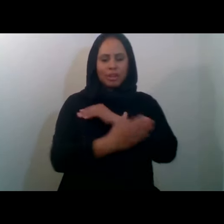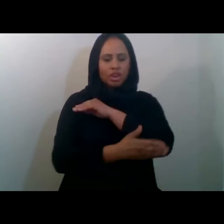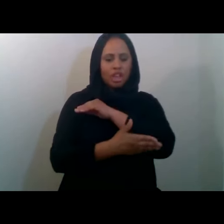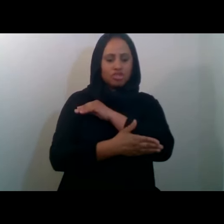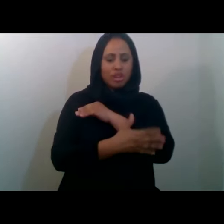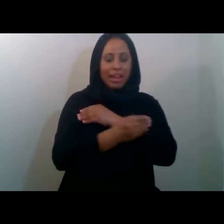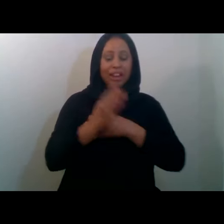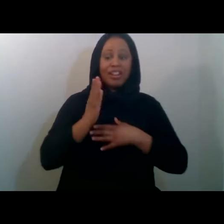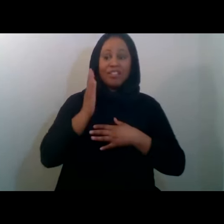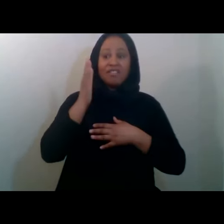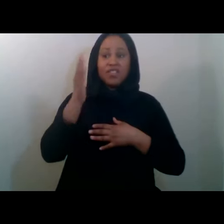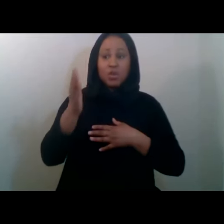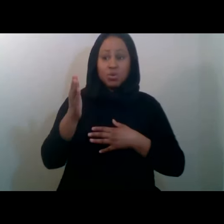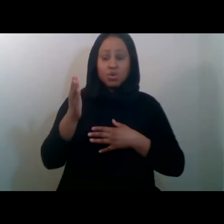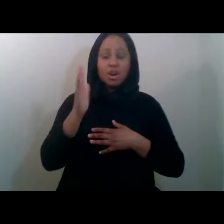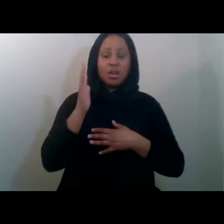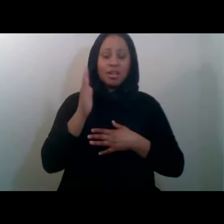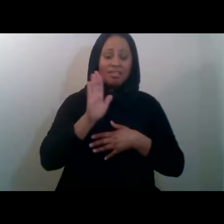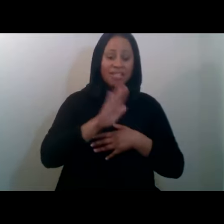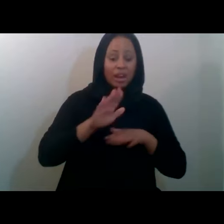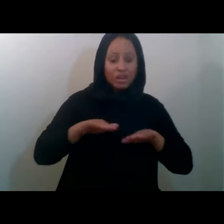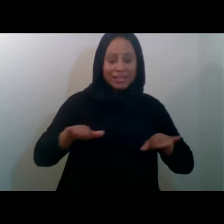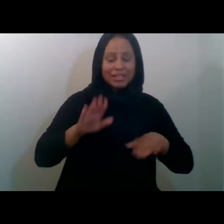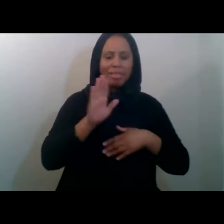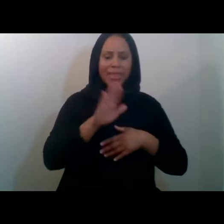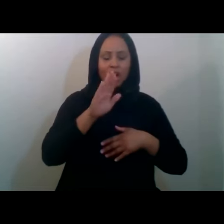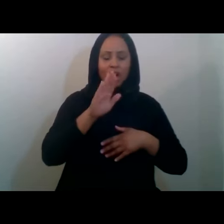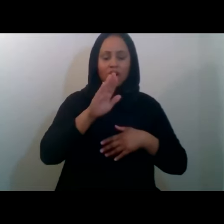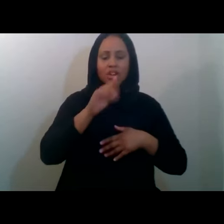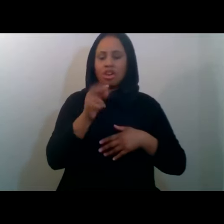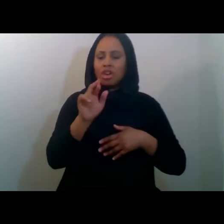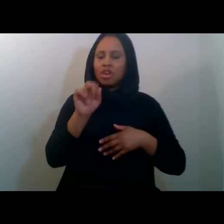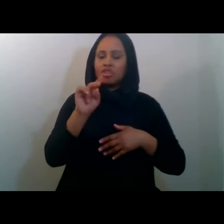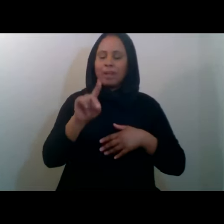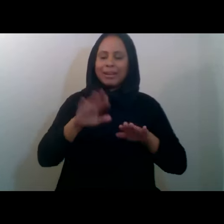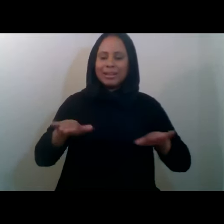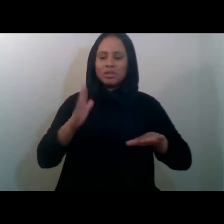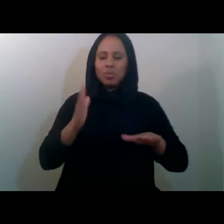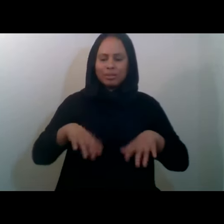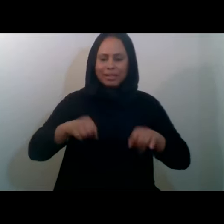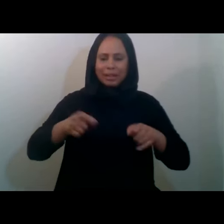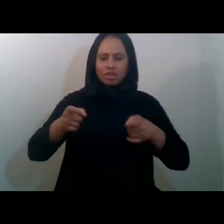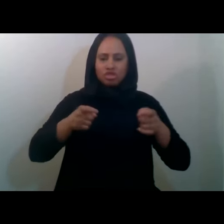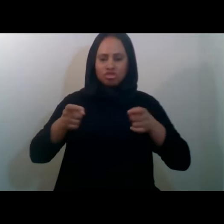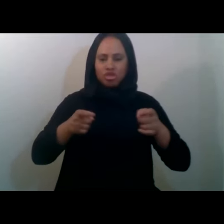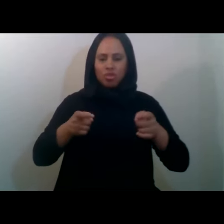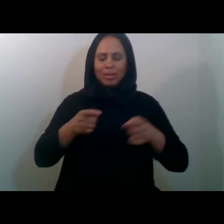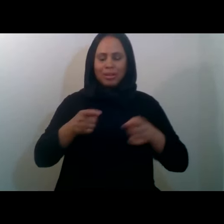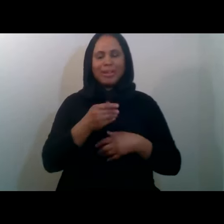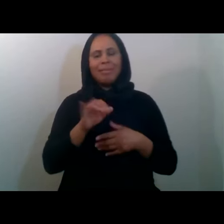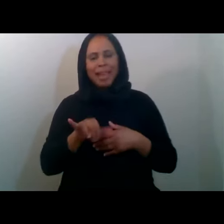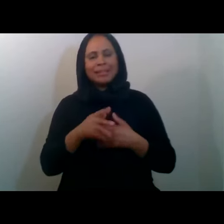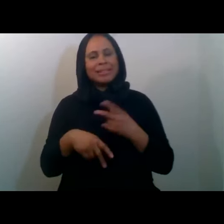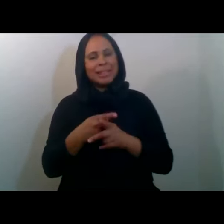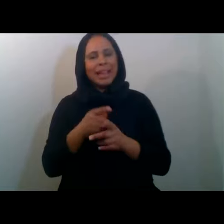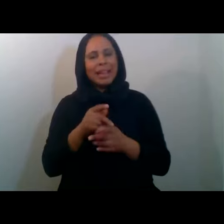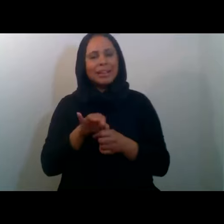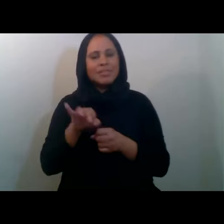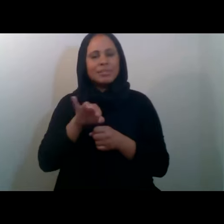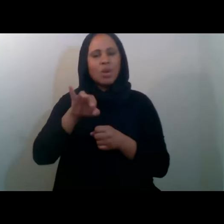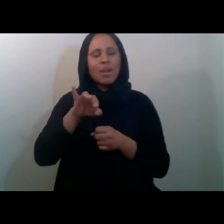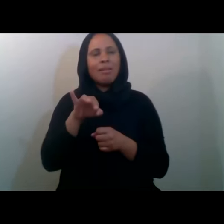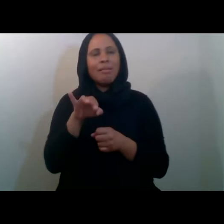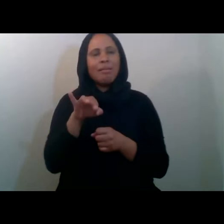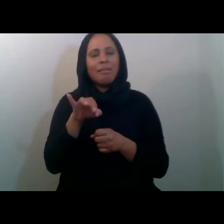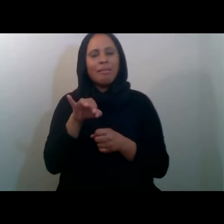their kids and their grandkids will take over. And that's the kind of spirit, the kind of the, the kind of environment